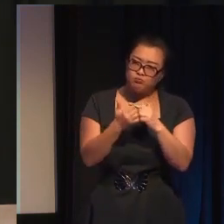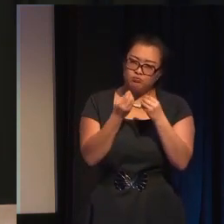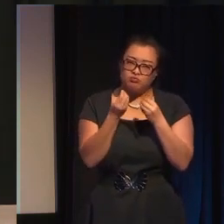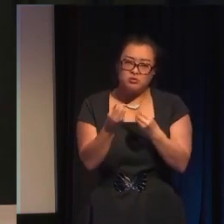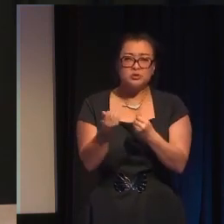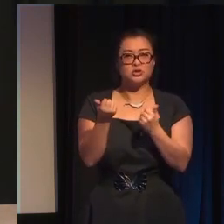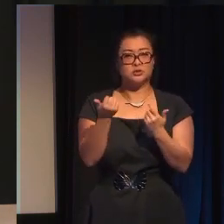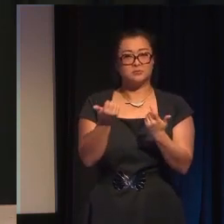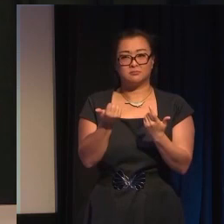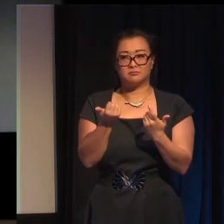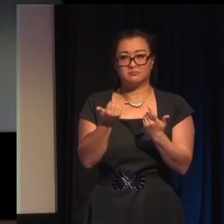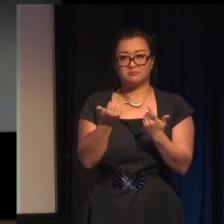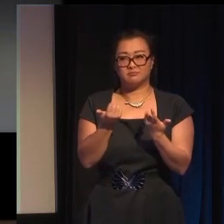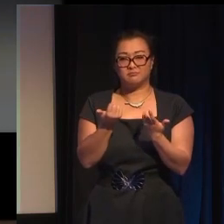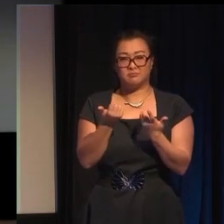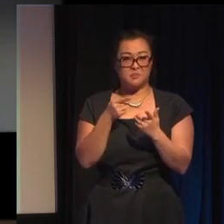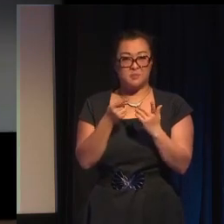been a somewhat rote role